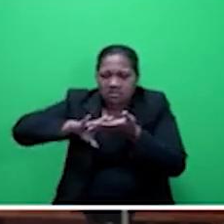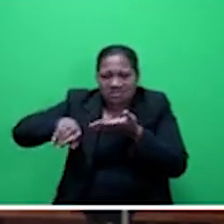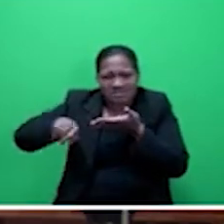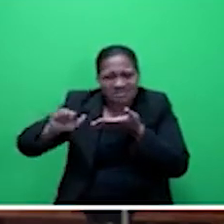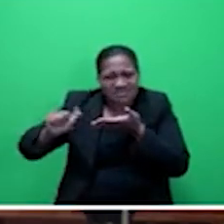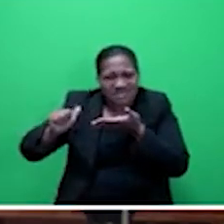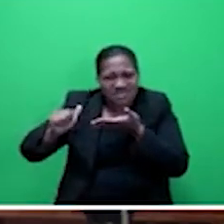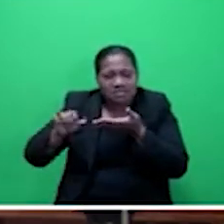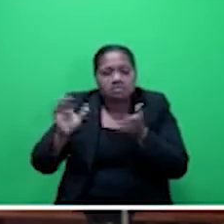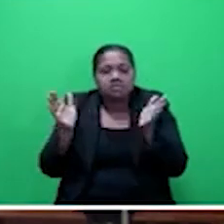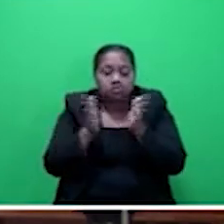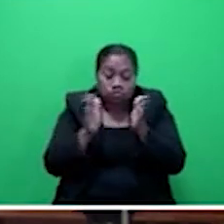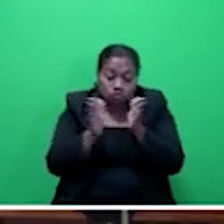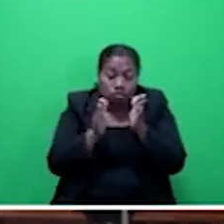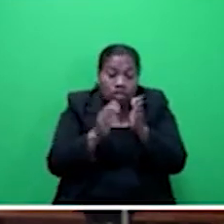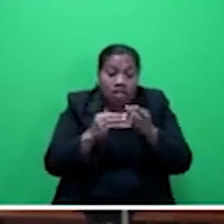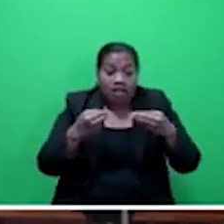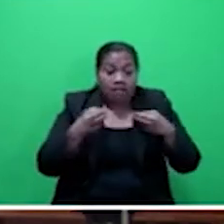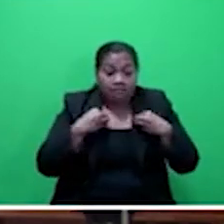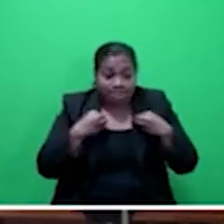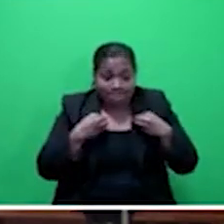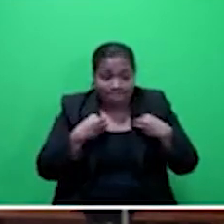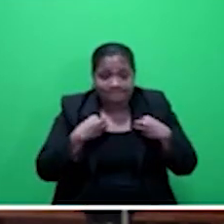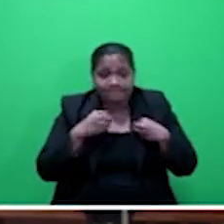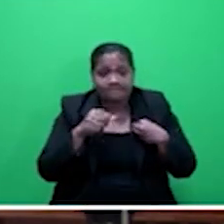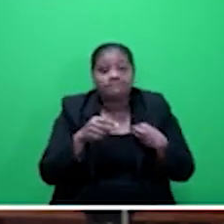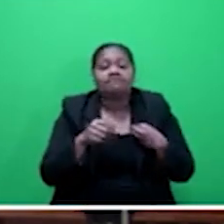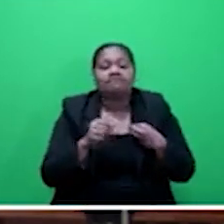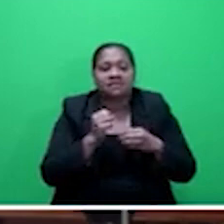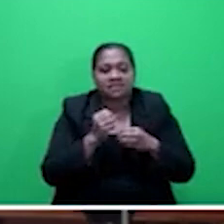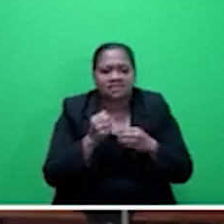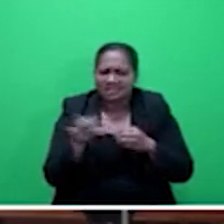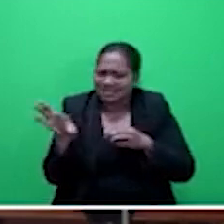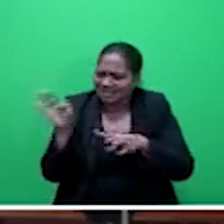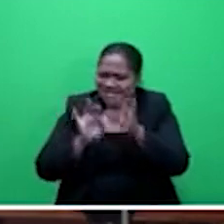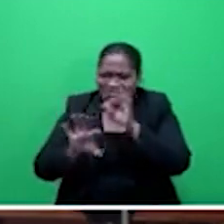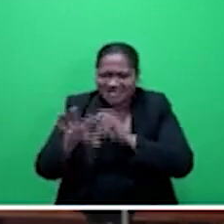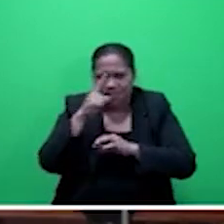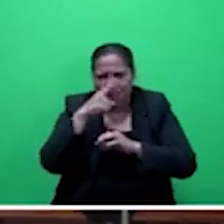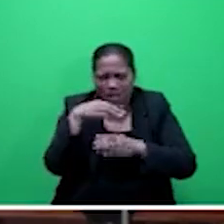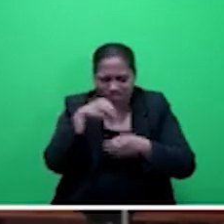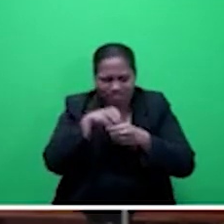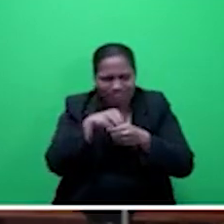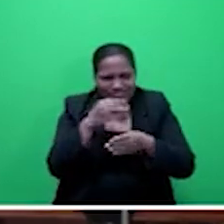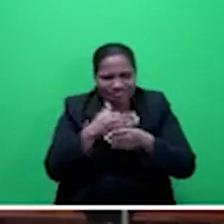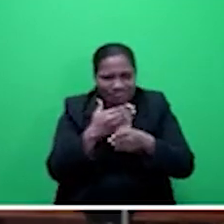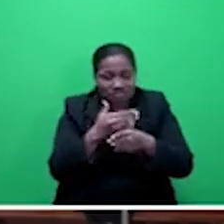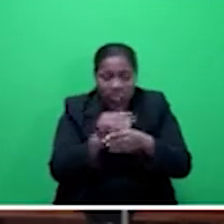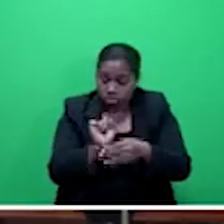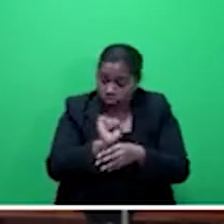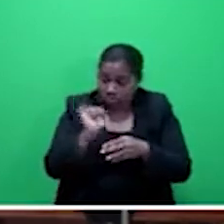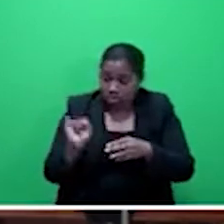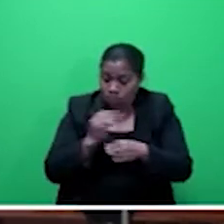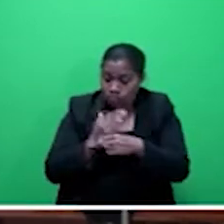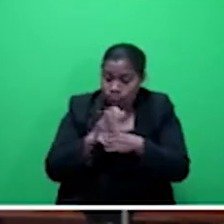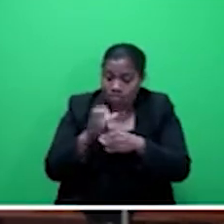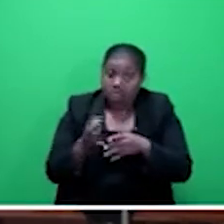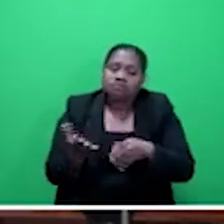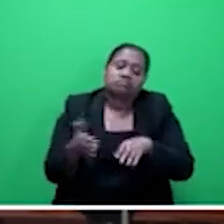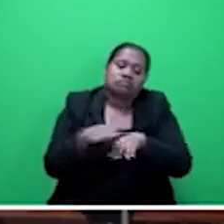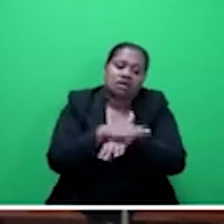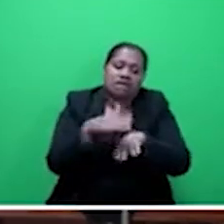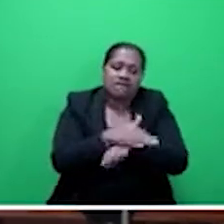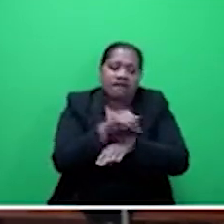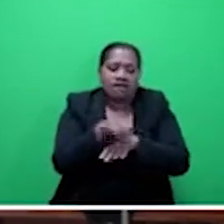medium enterprises, micro enterprises that actually employ people, their workers are now covered under this scheme. And again, it's a no